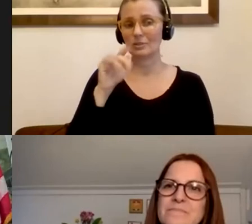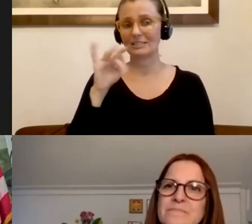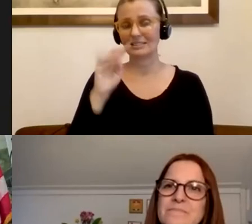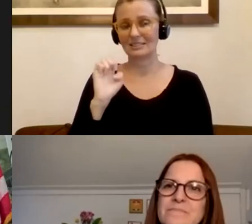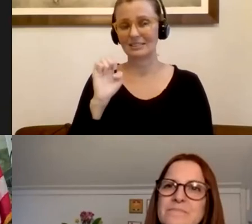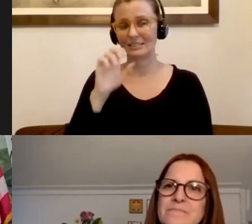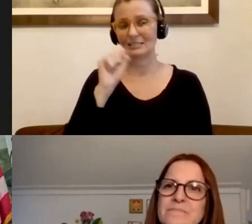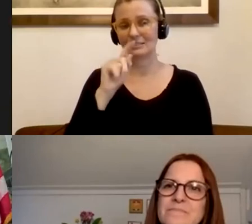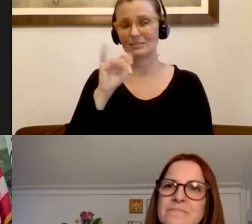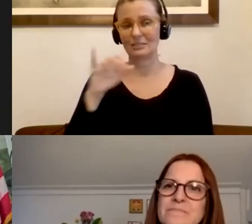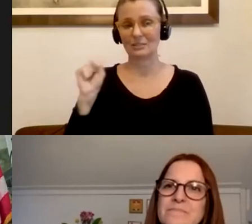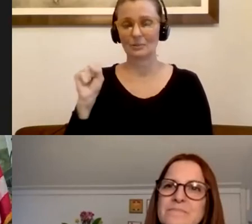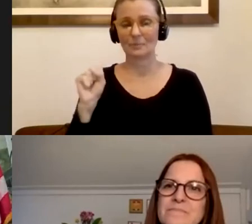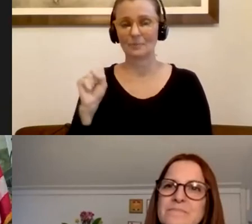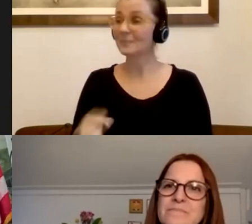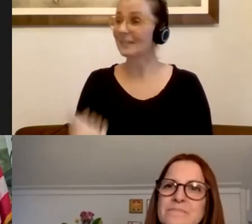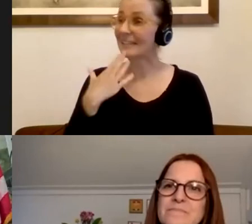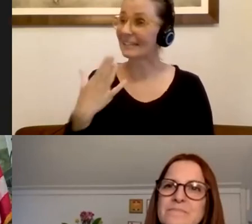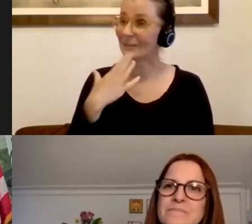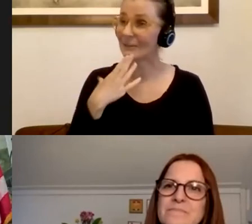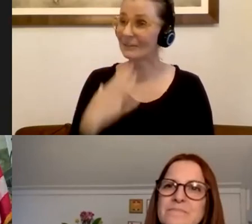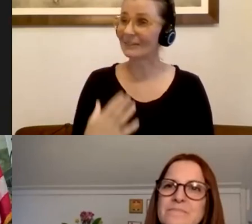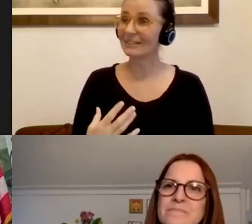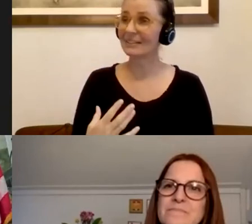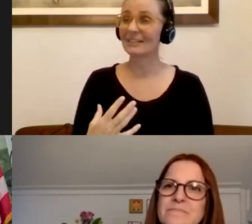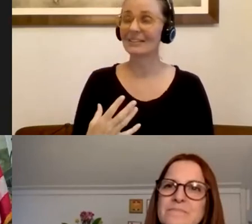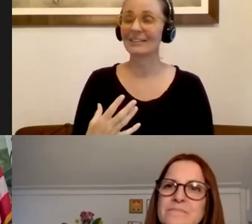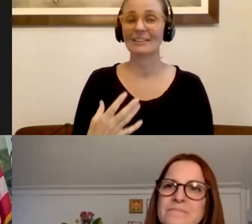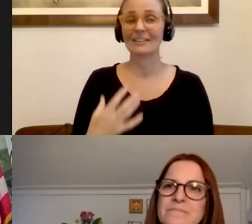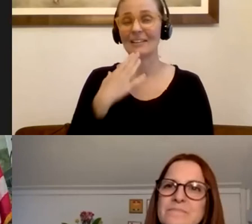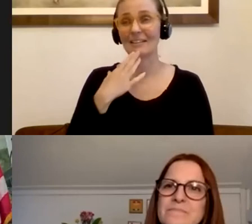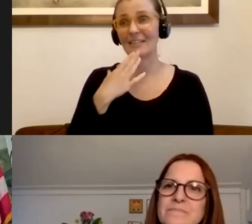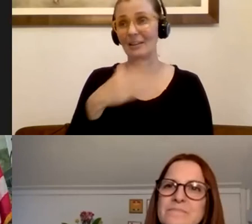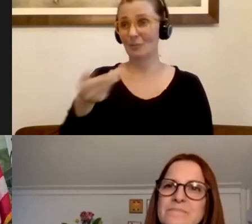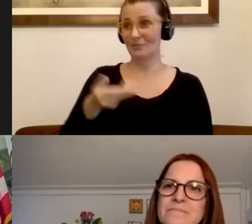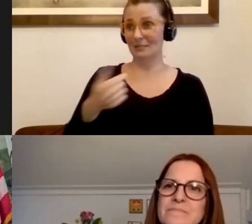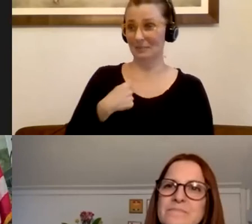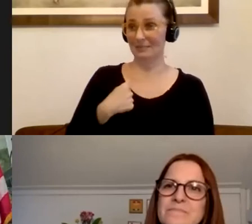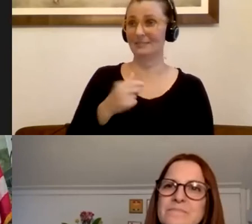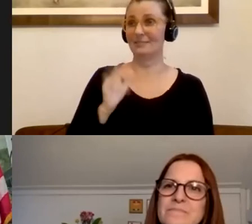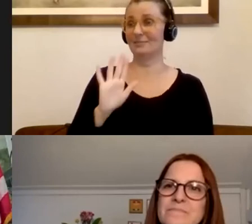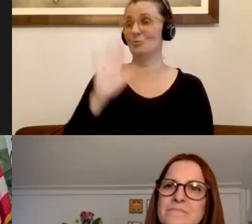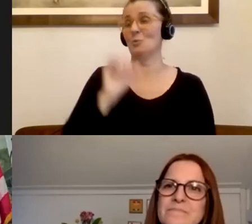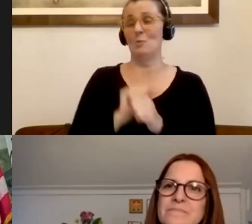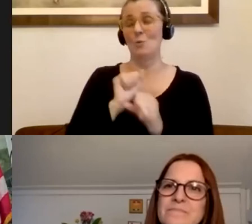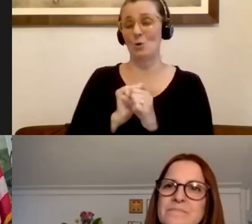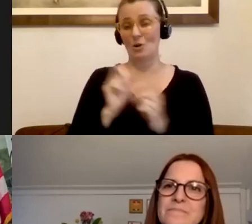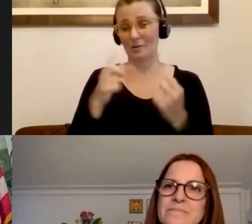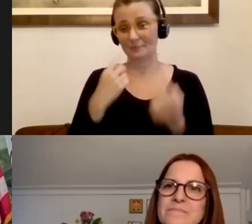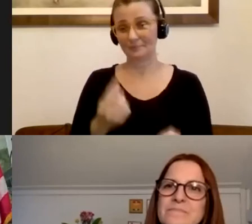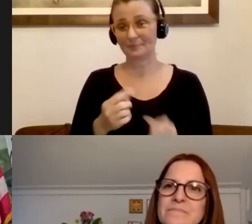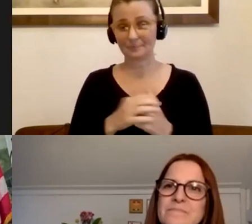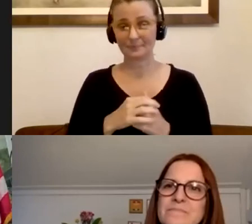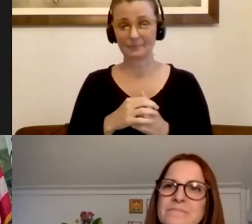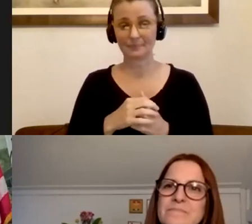you. Thank you for having me and for all the great work you've been doing. Uh,